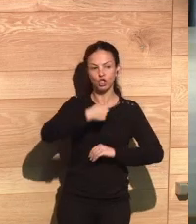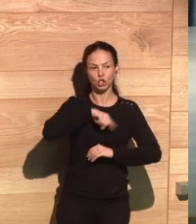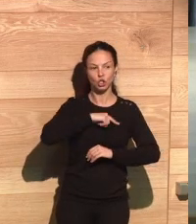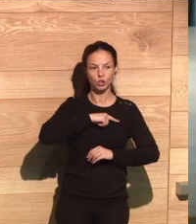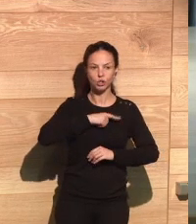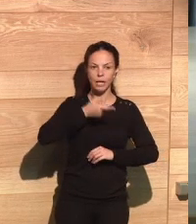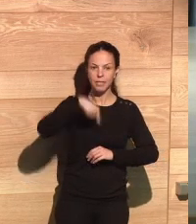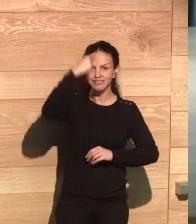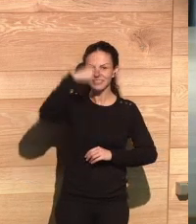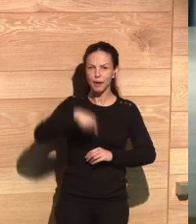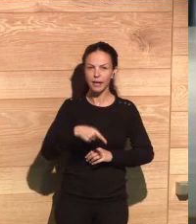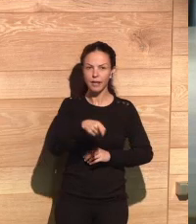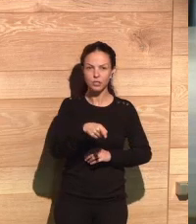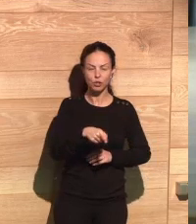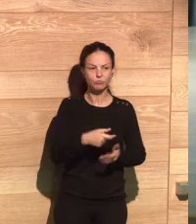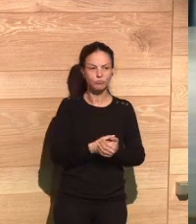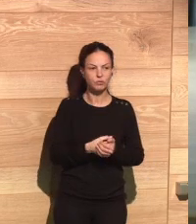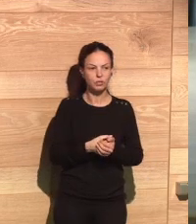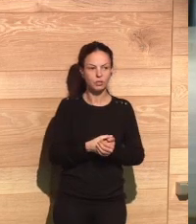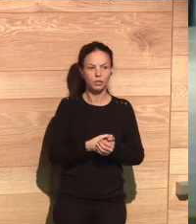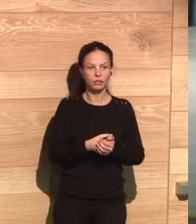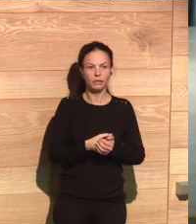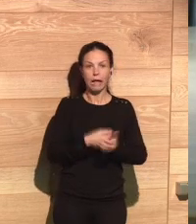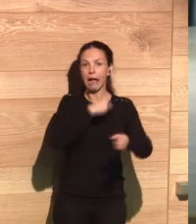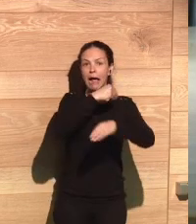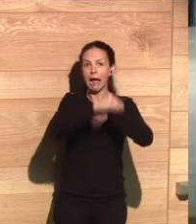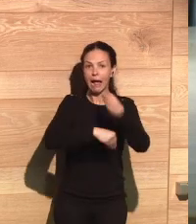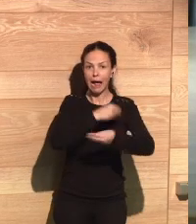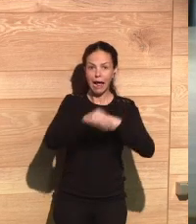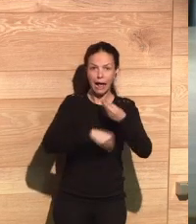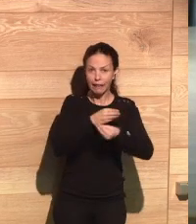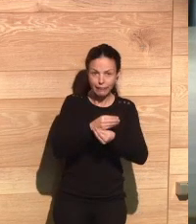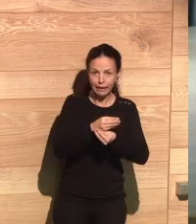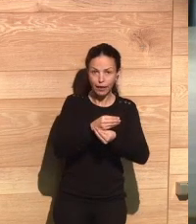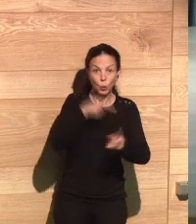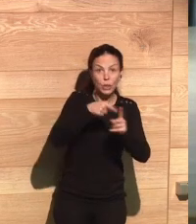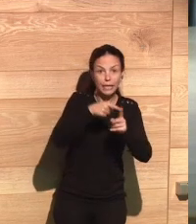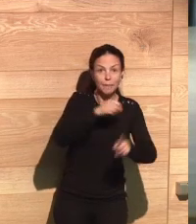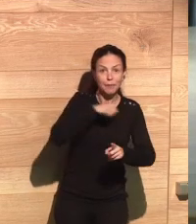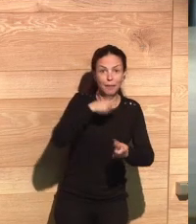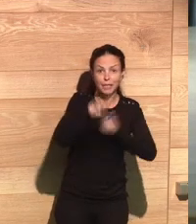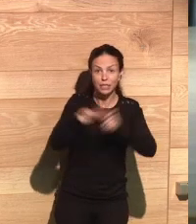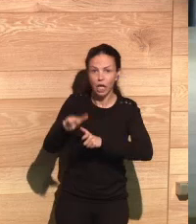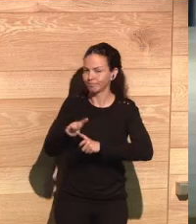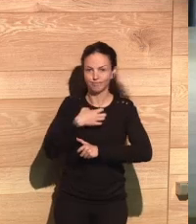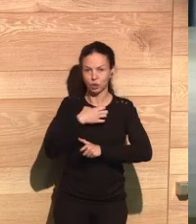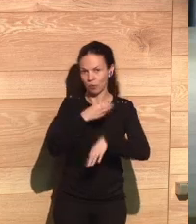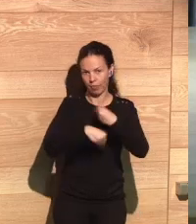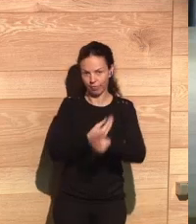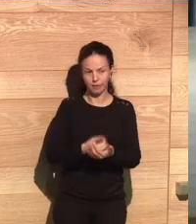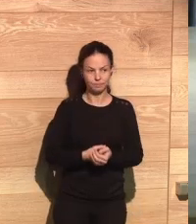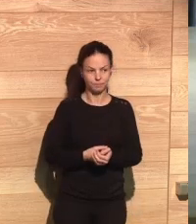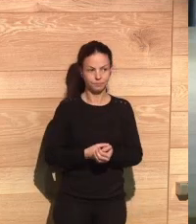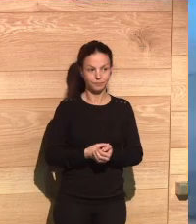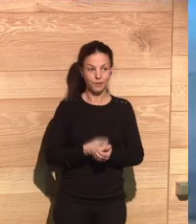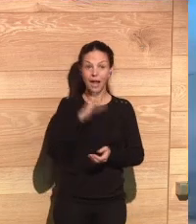the same time, we need to be very aware of the fact that this cannot be done by exploiting the privacy of